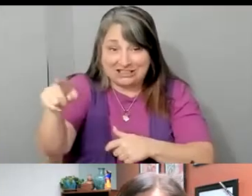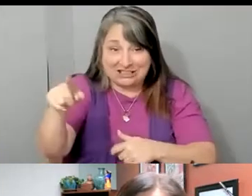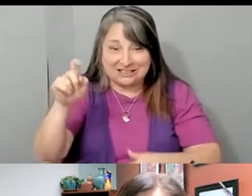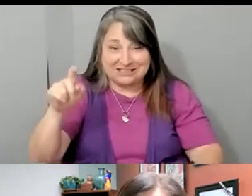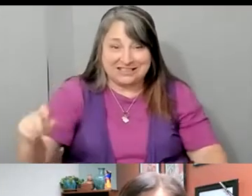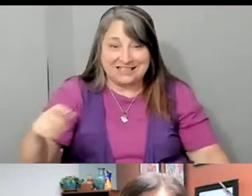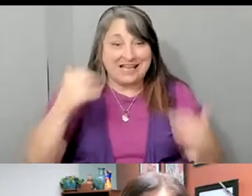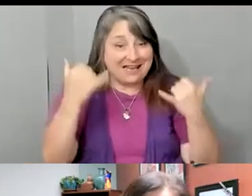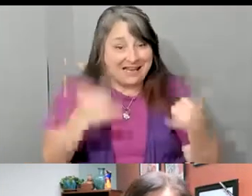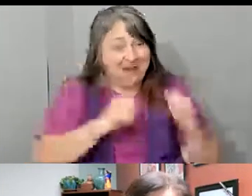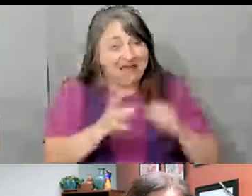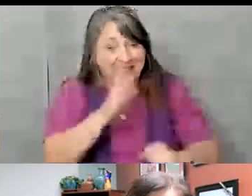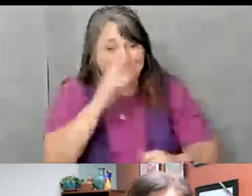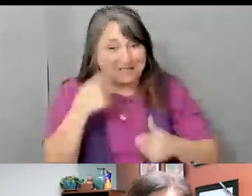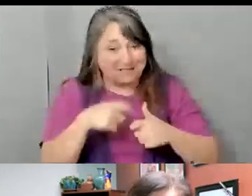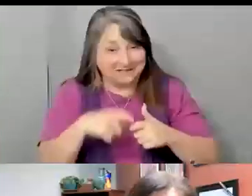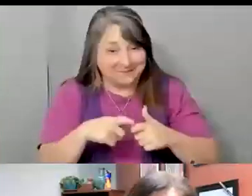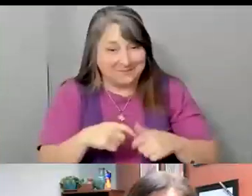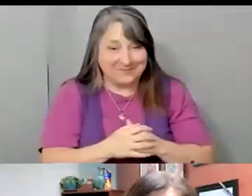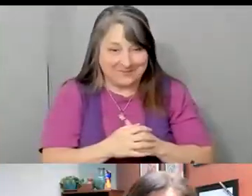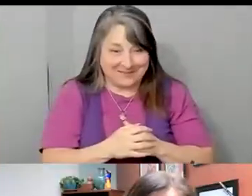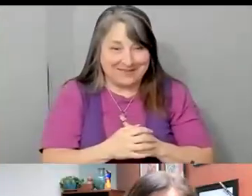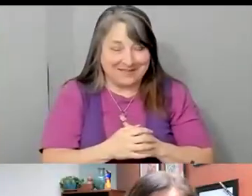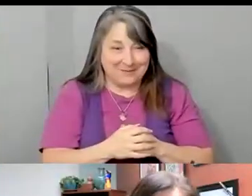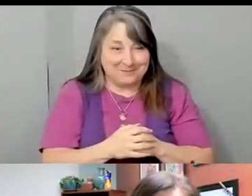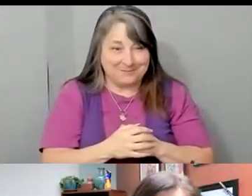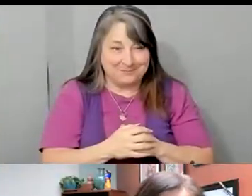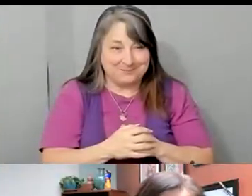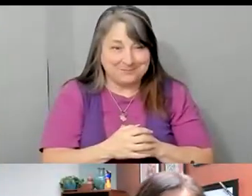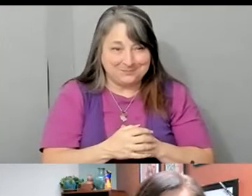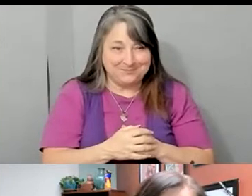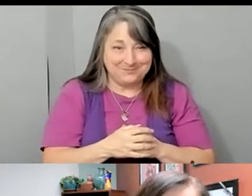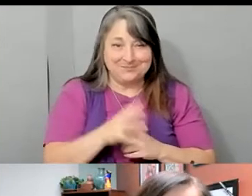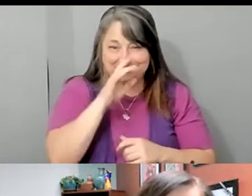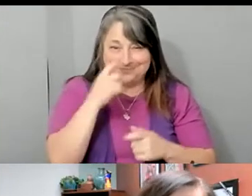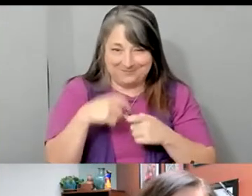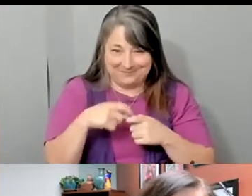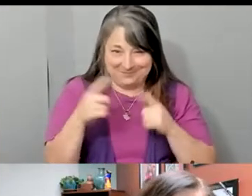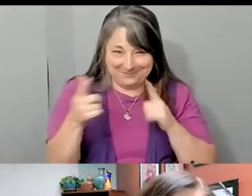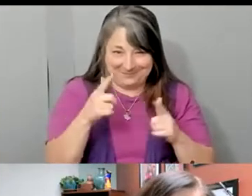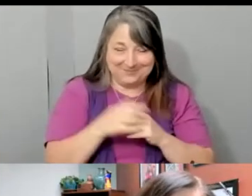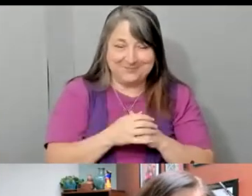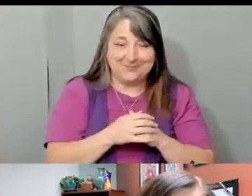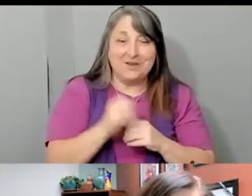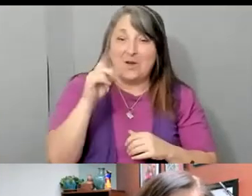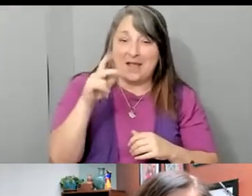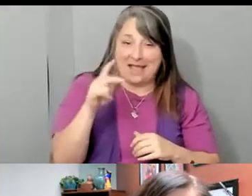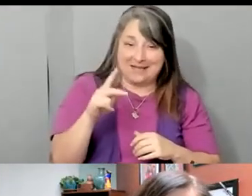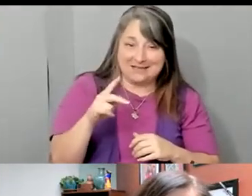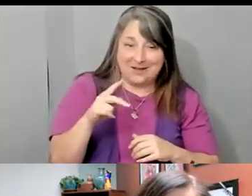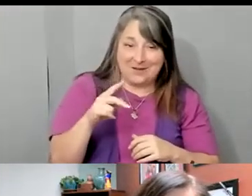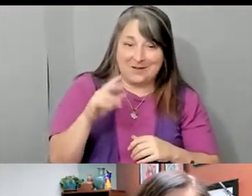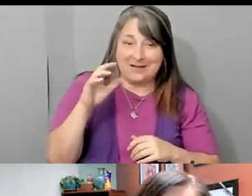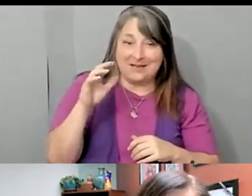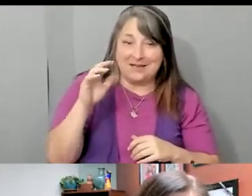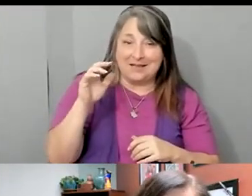Now, I can. I speak pocha Spanish. Okay. Le toca Angelica, then, in Spanish. But, Sonia, we'll go first